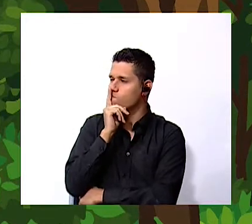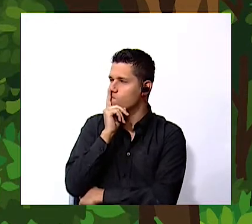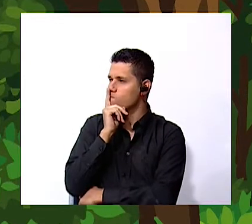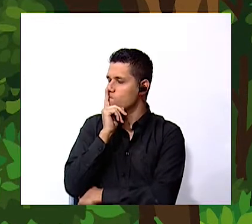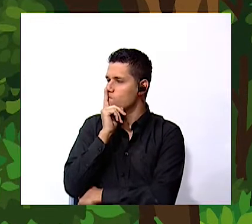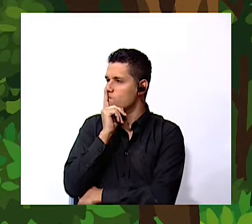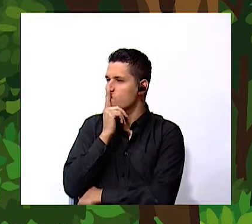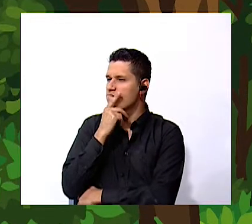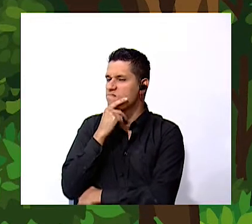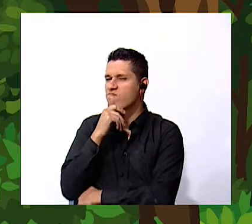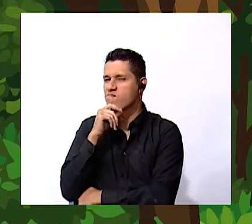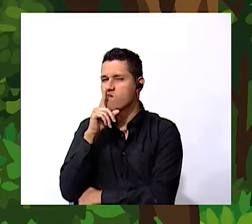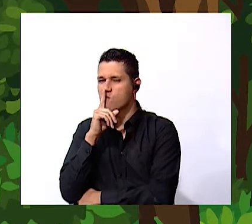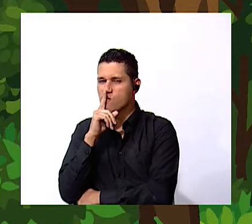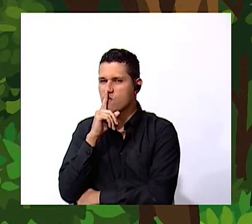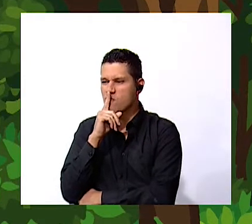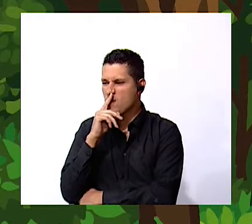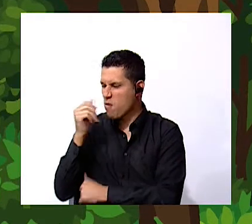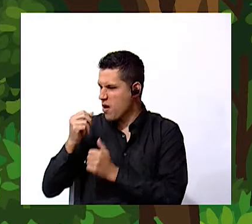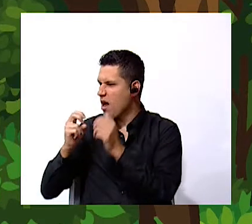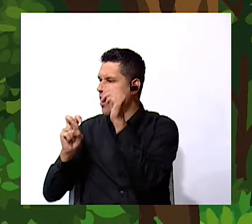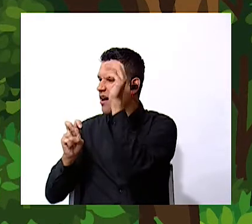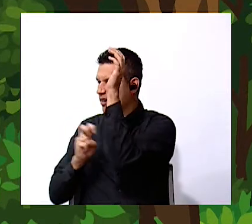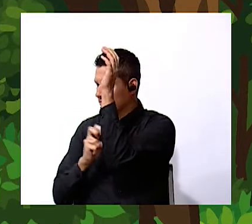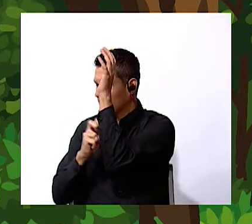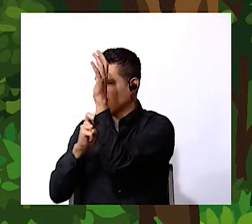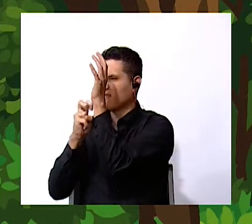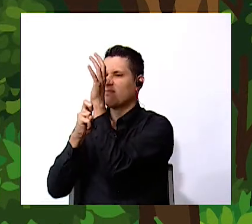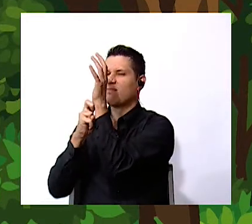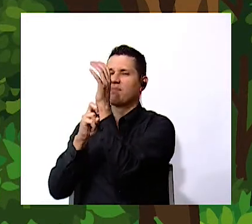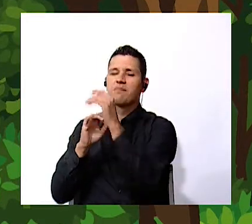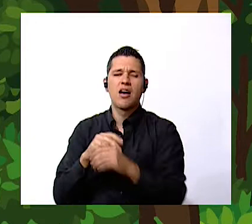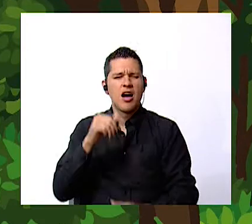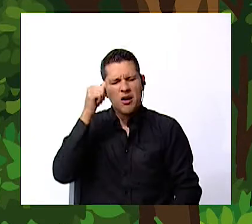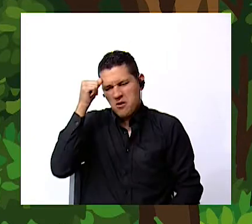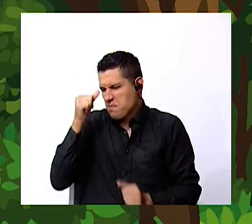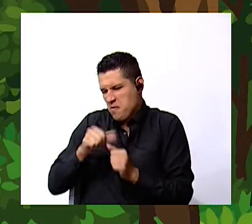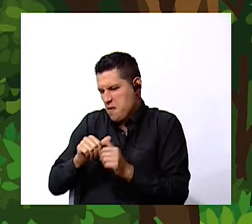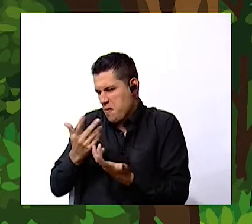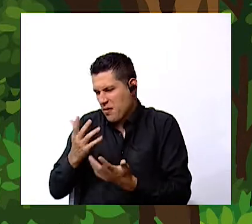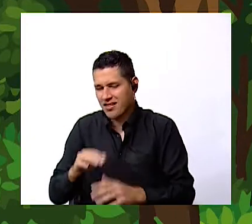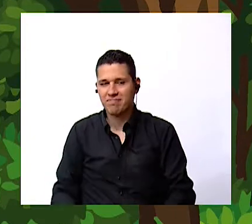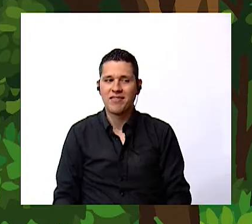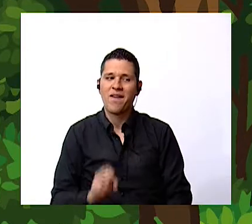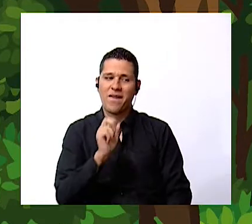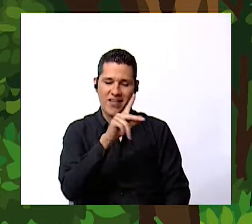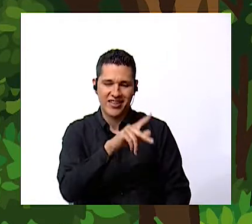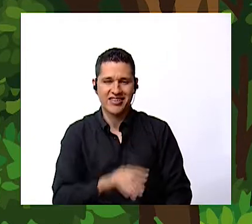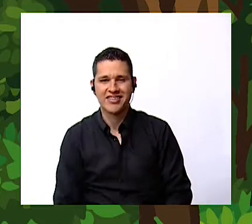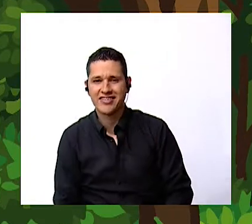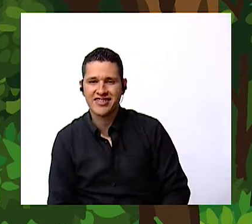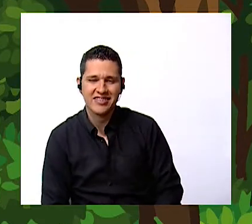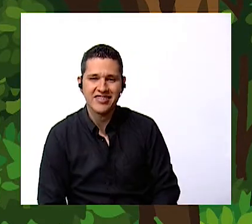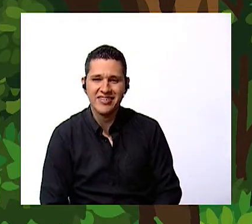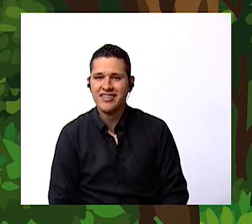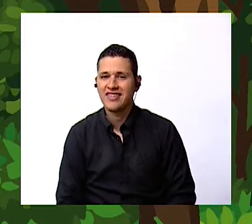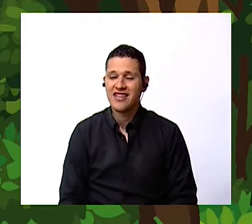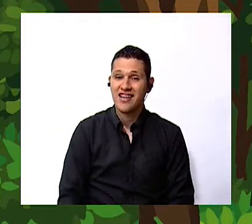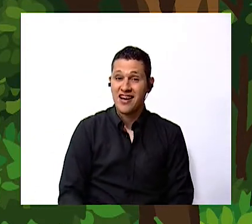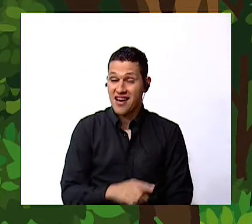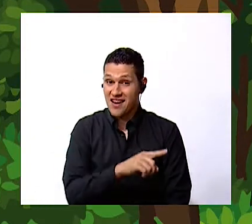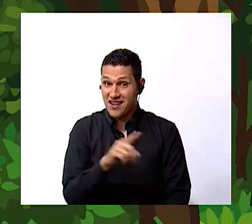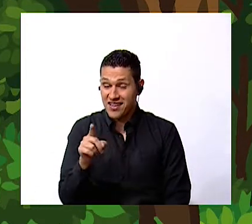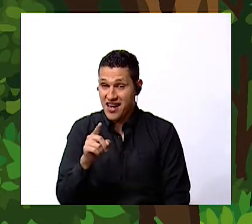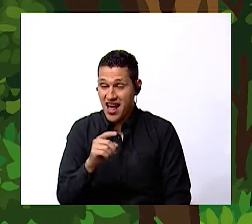a squirrel I don't remember the other ones okay and you're forgetting something oh